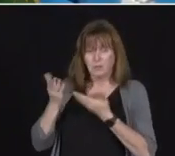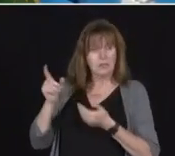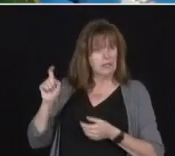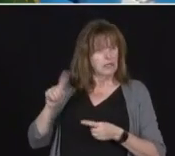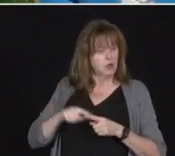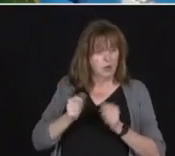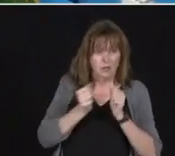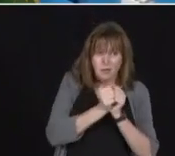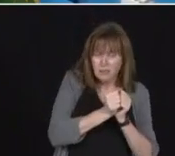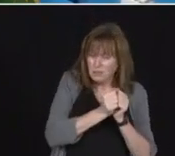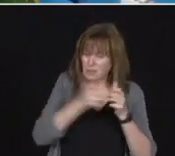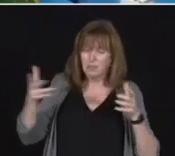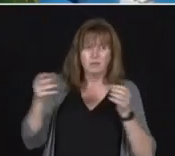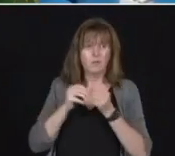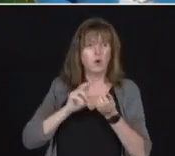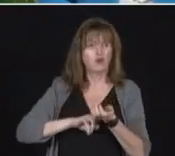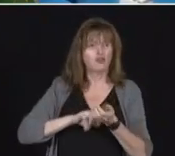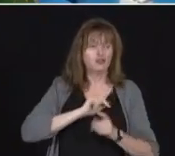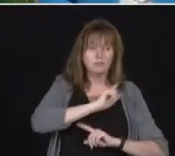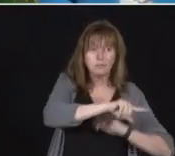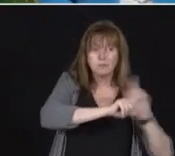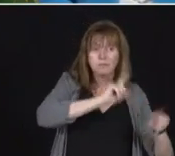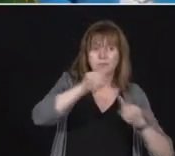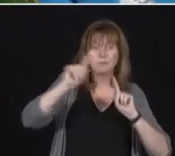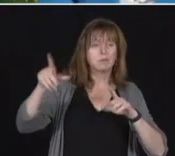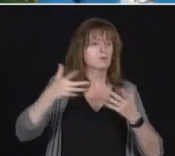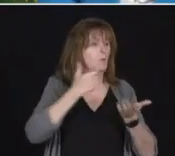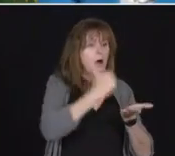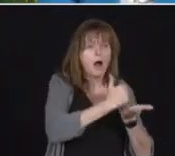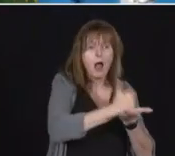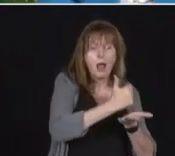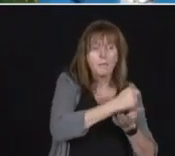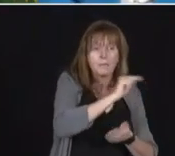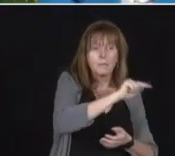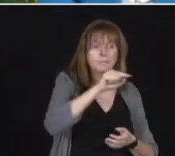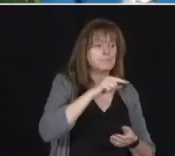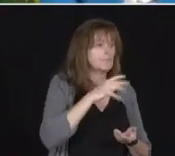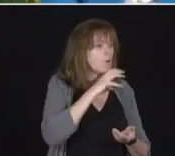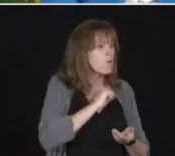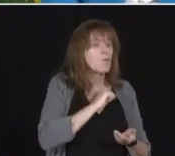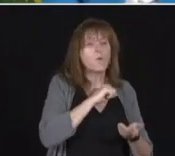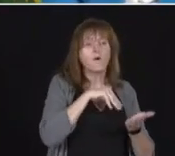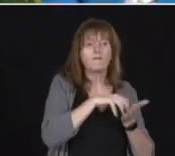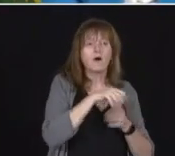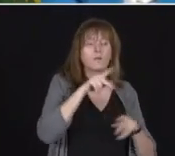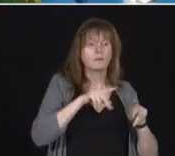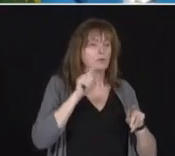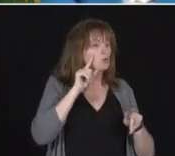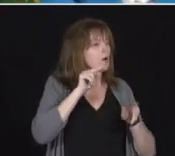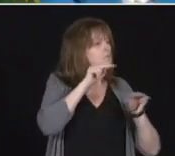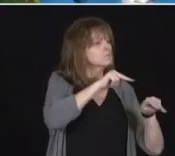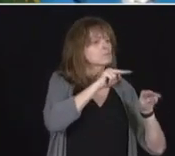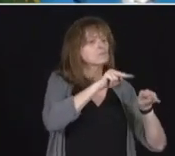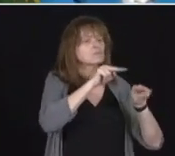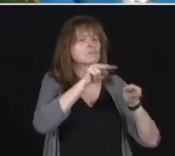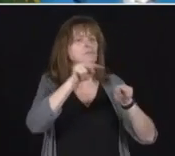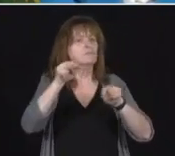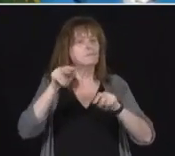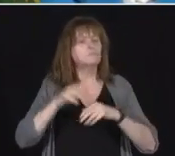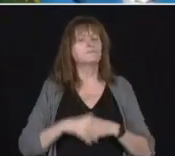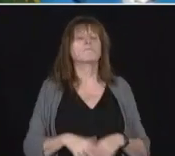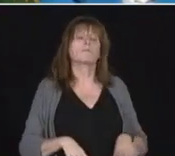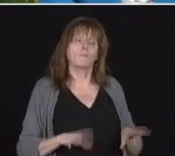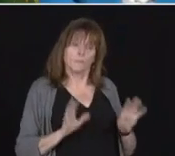nursing homes to help take people and direct the personal support workers? Well, there is a number of issues involved in that